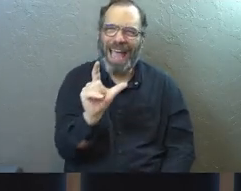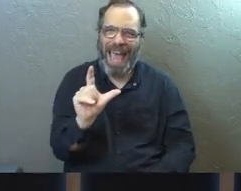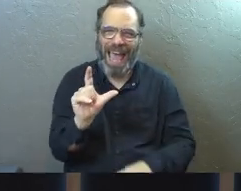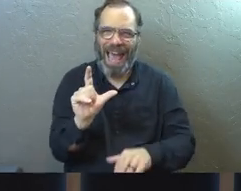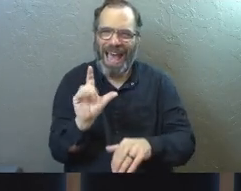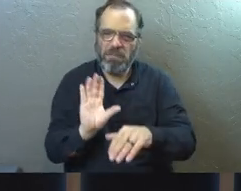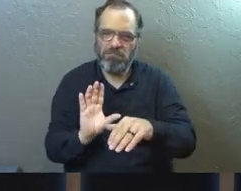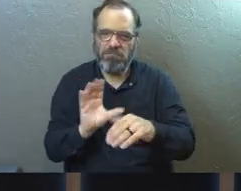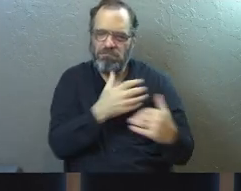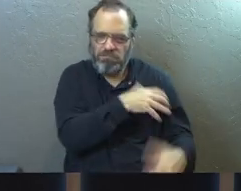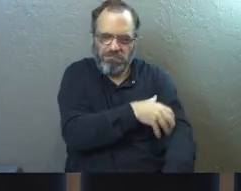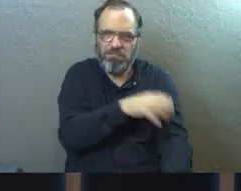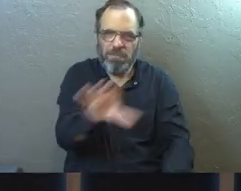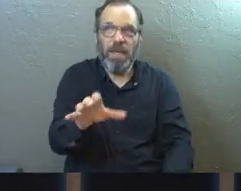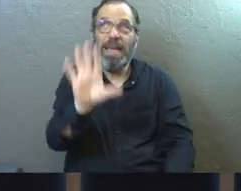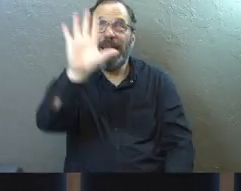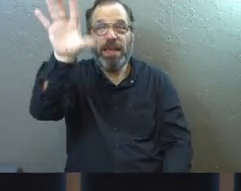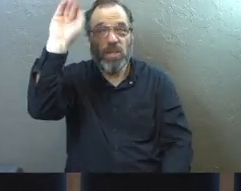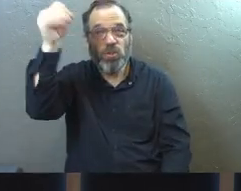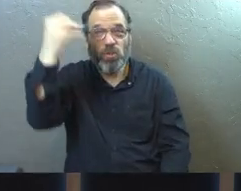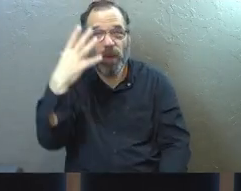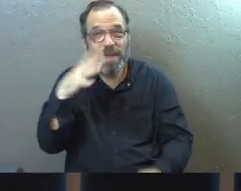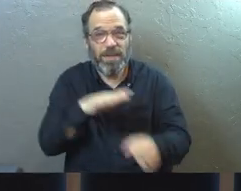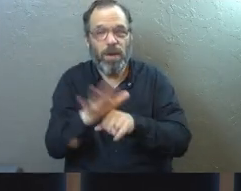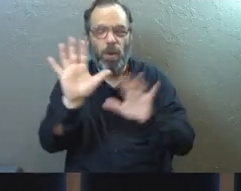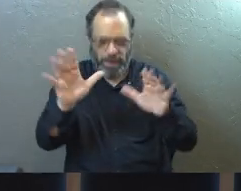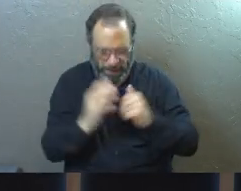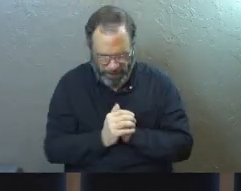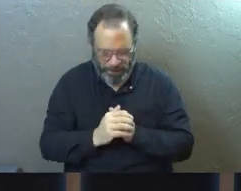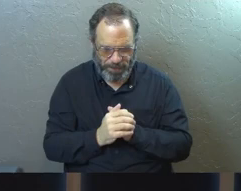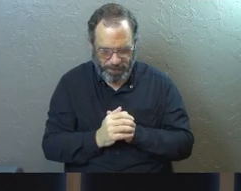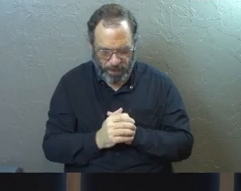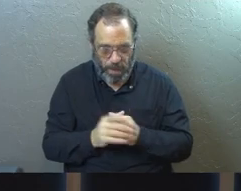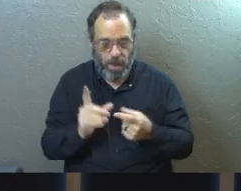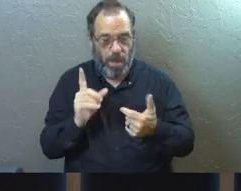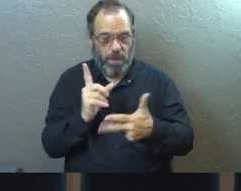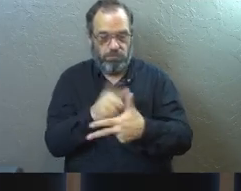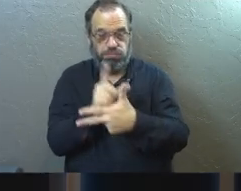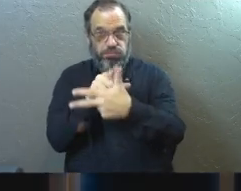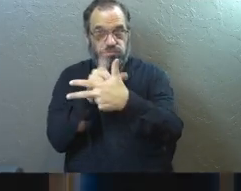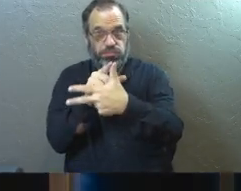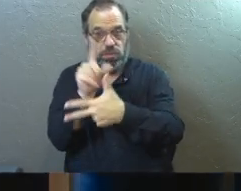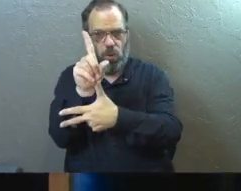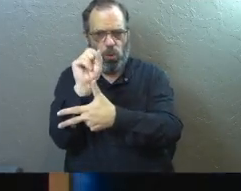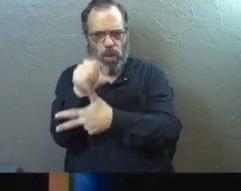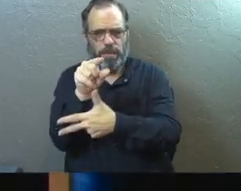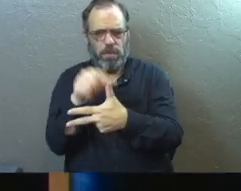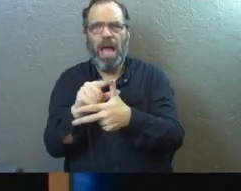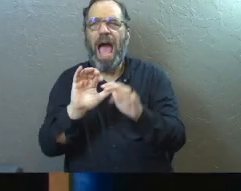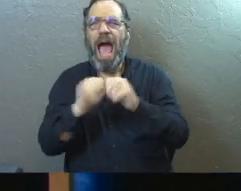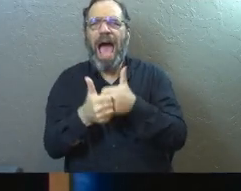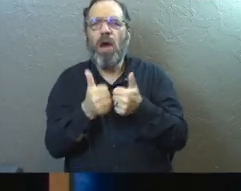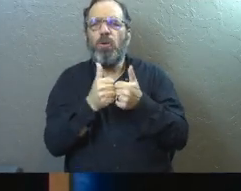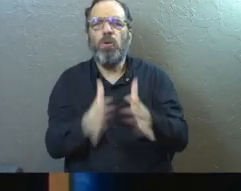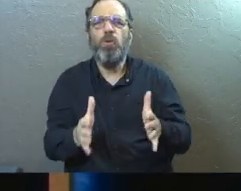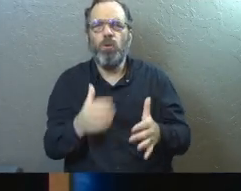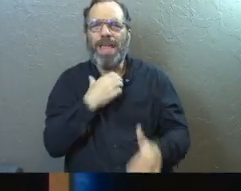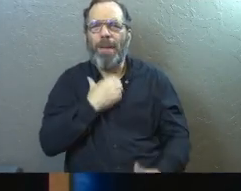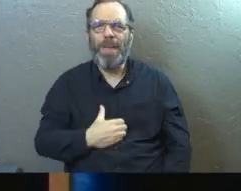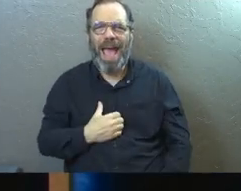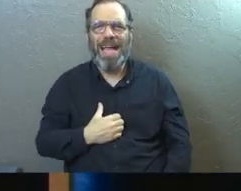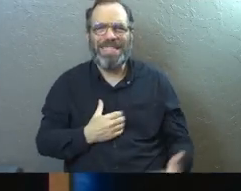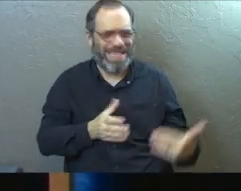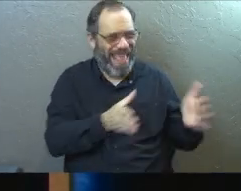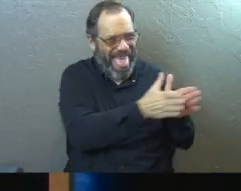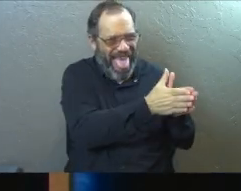on you. Okay. God's grace is sufficient. So as we're continuing on in the message, the first big question is, how do we lose our passion and our